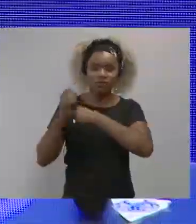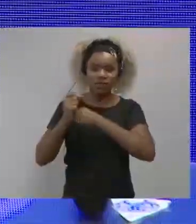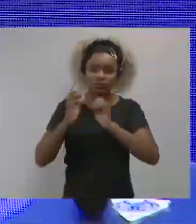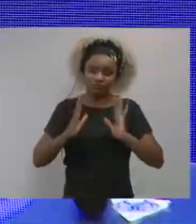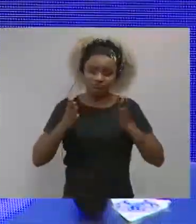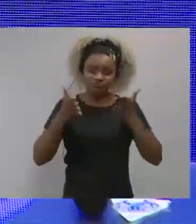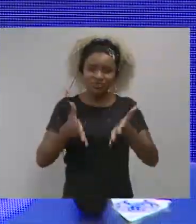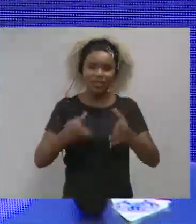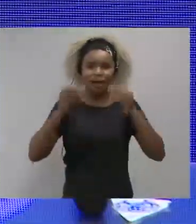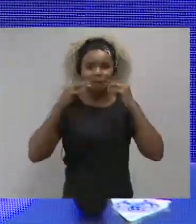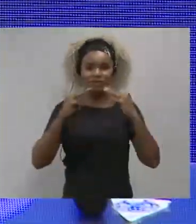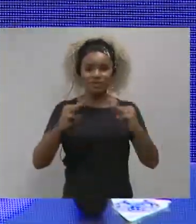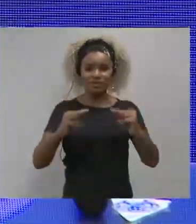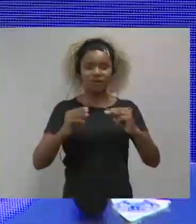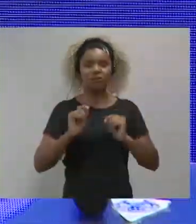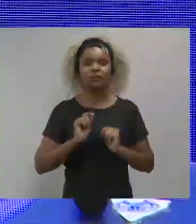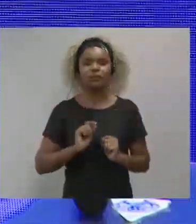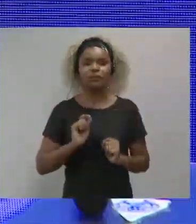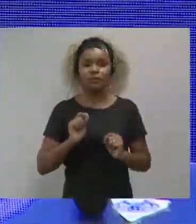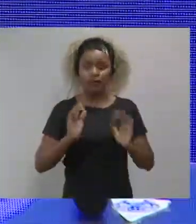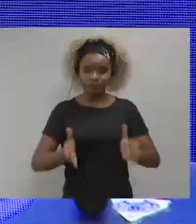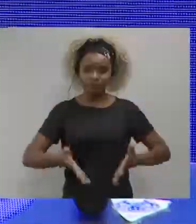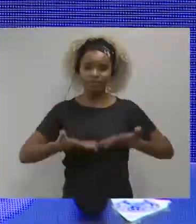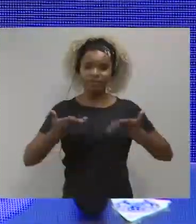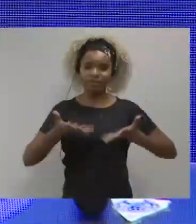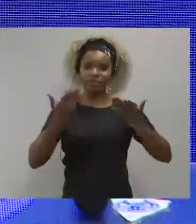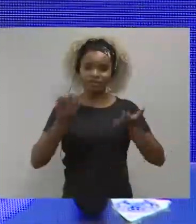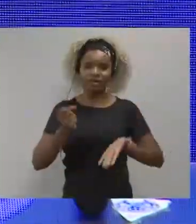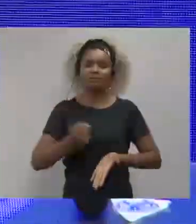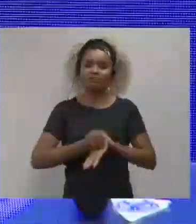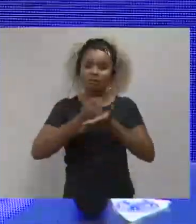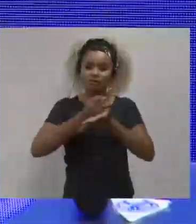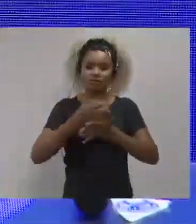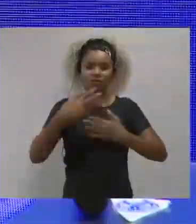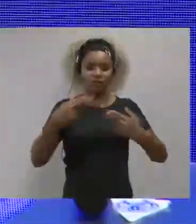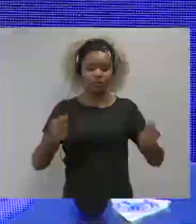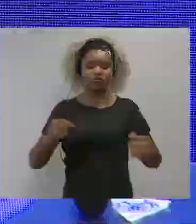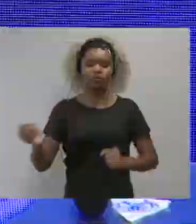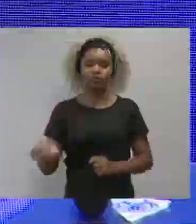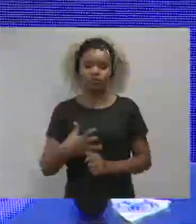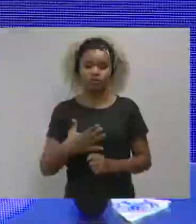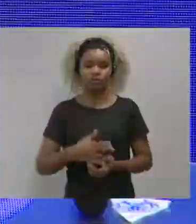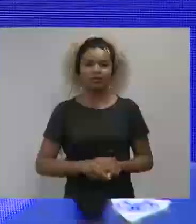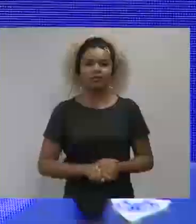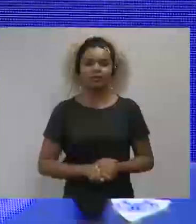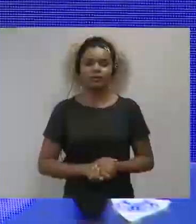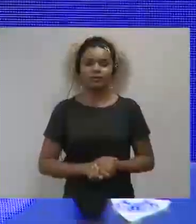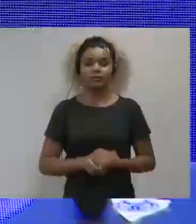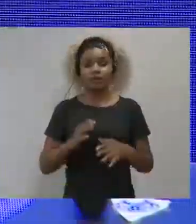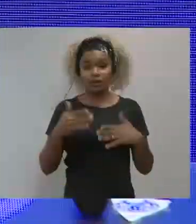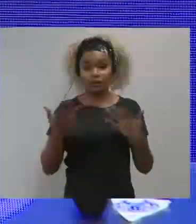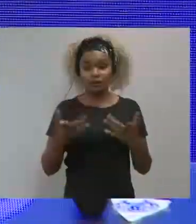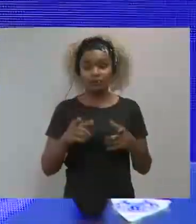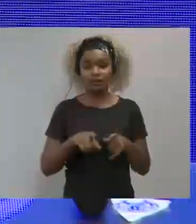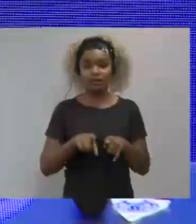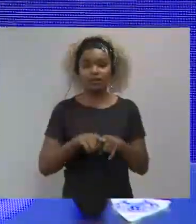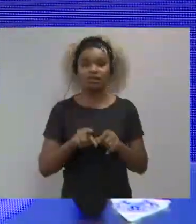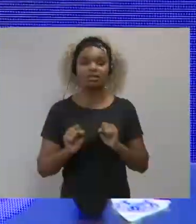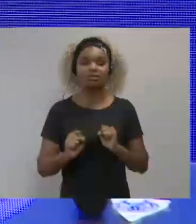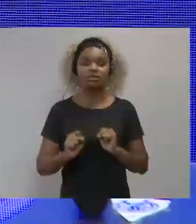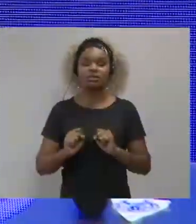The union has engaged in the situation of incentivating innovative measures.